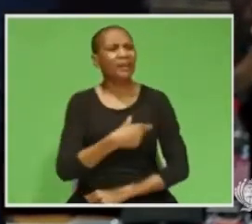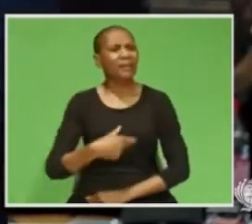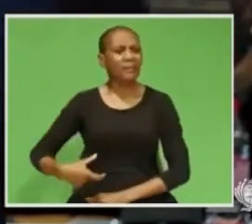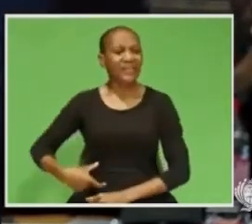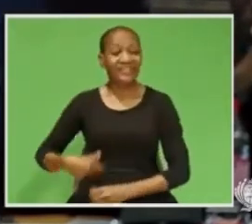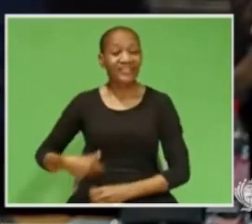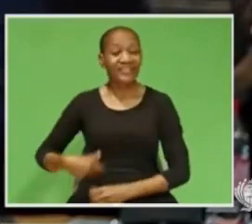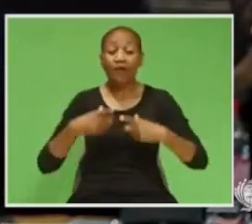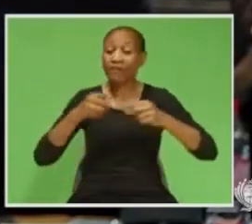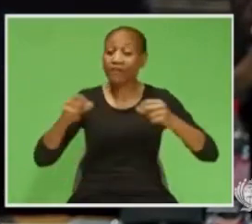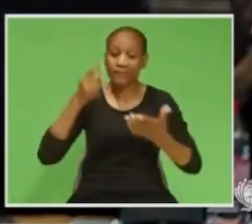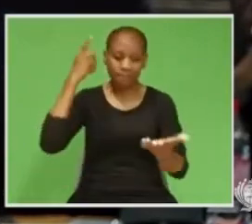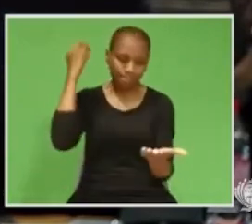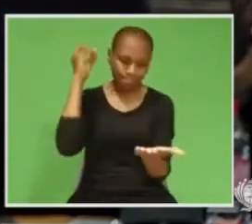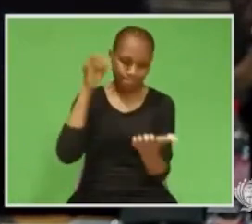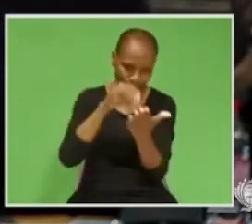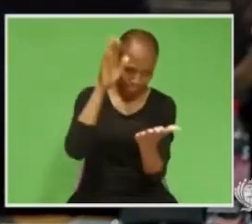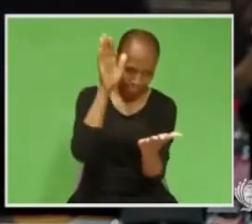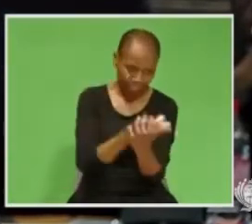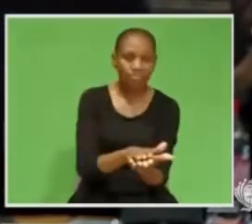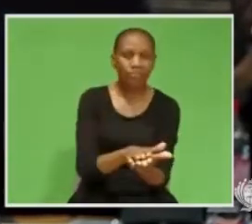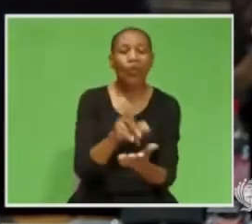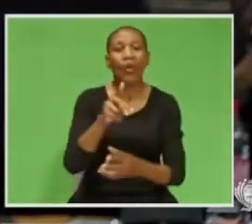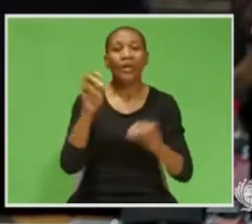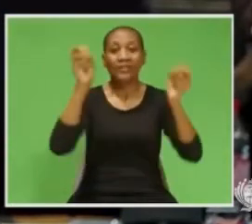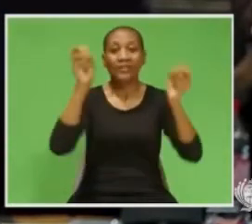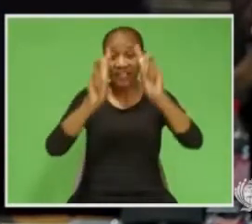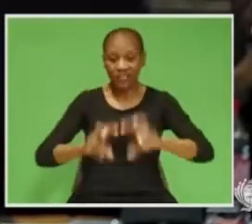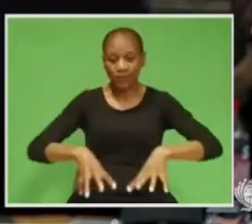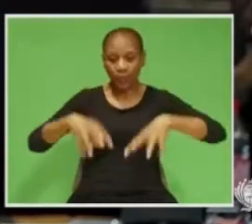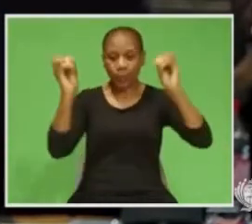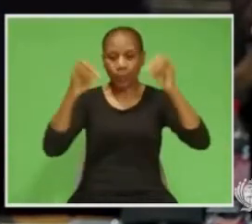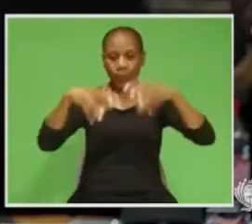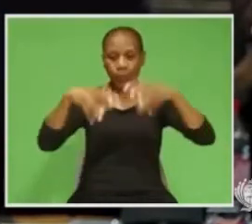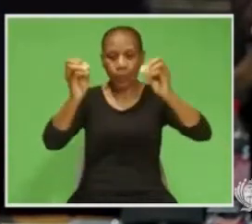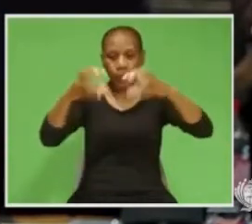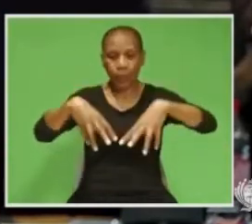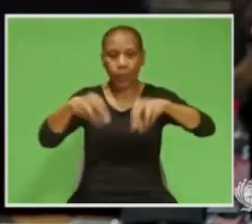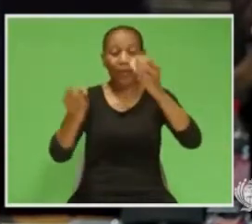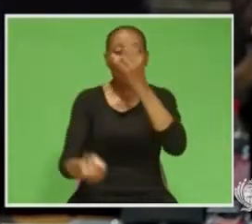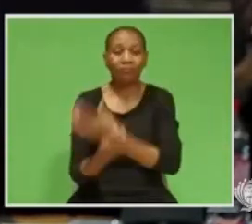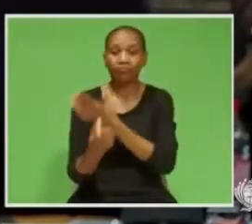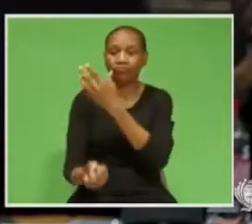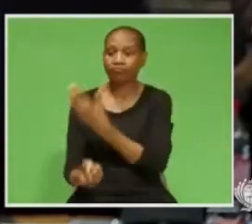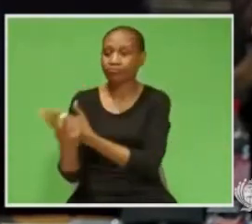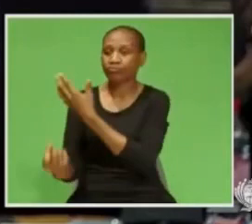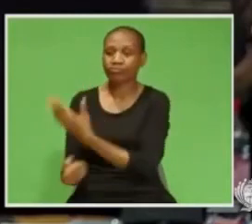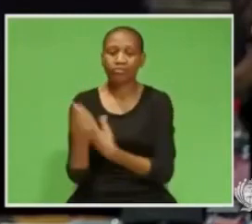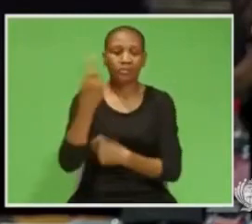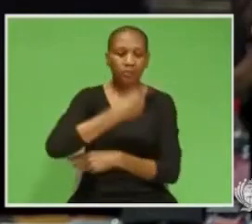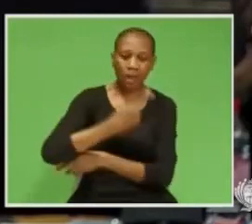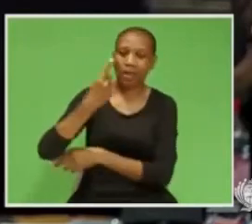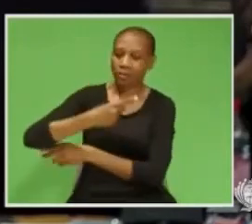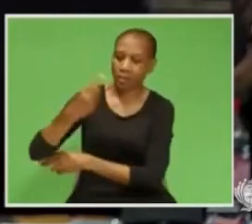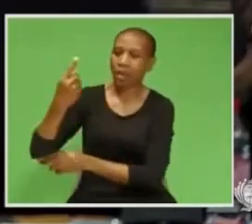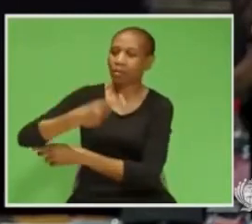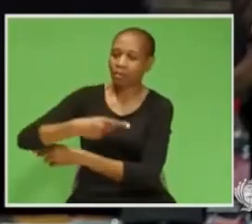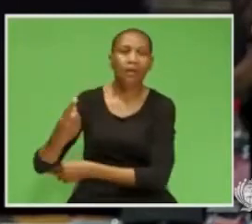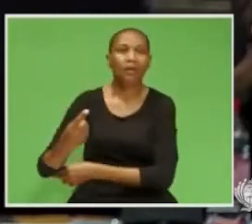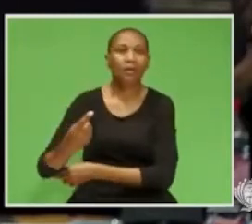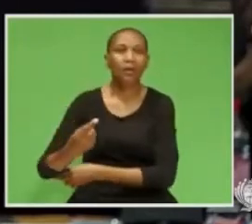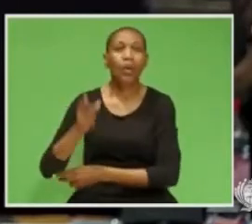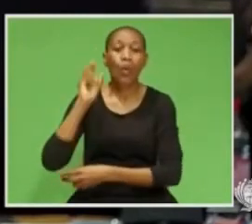guaranteed that load-shedding and all the other terrible crises visited on the people of South Africa by his government